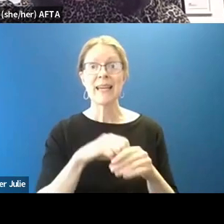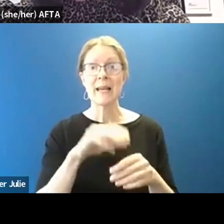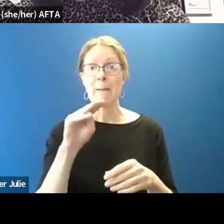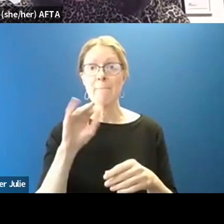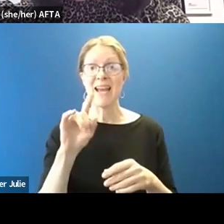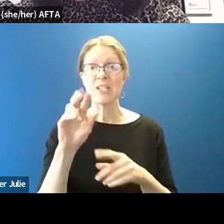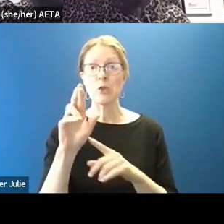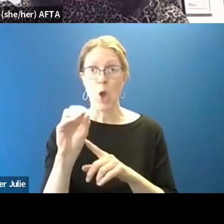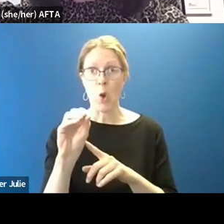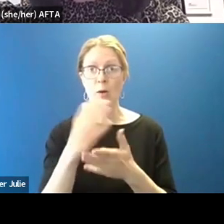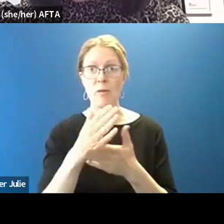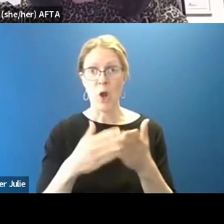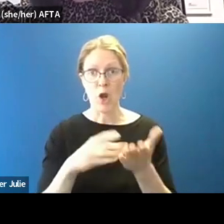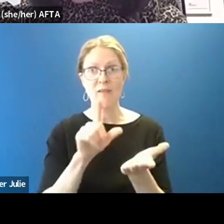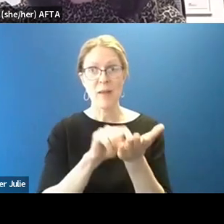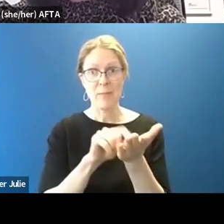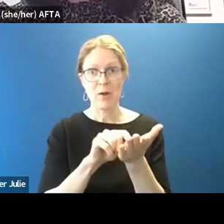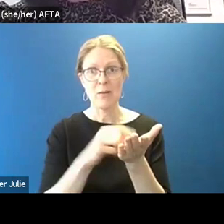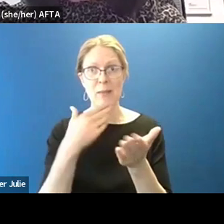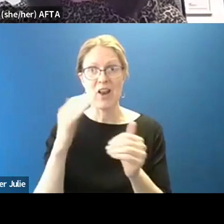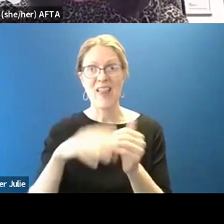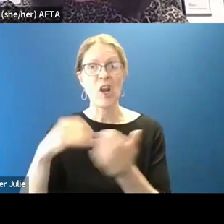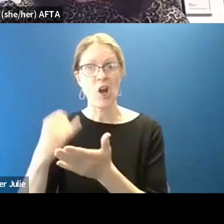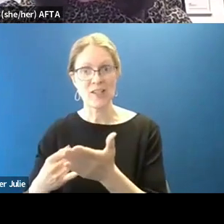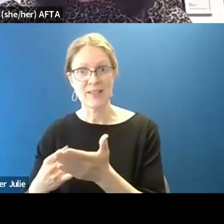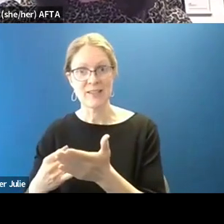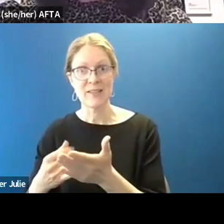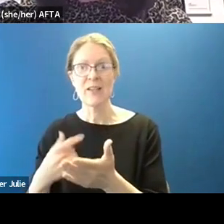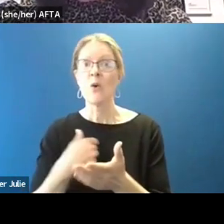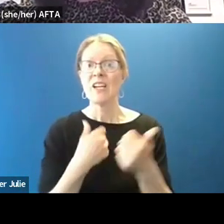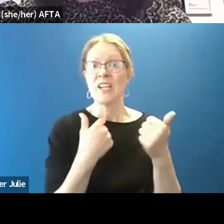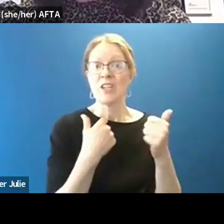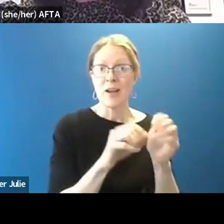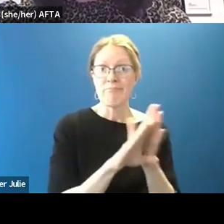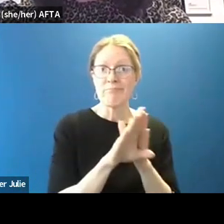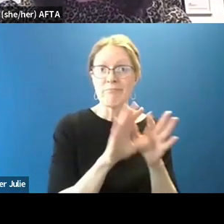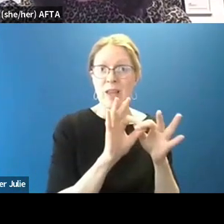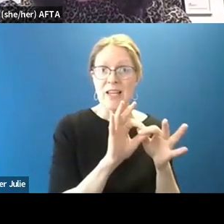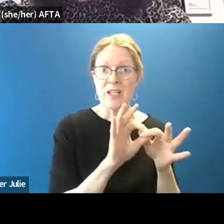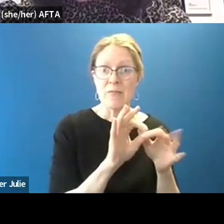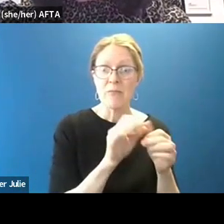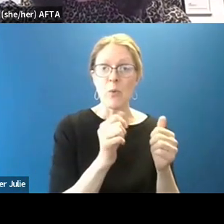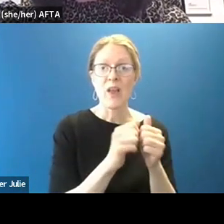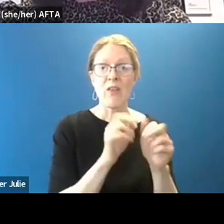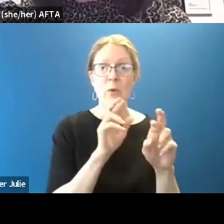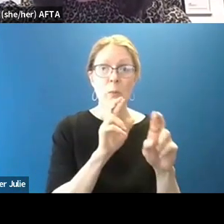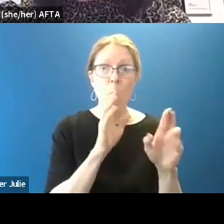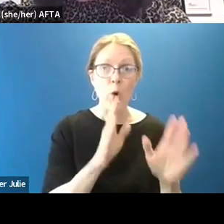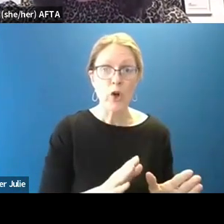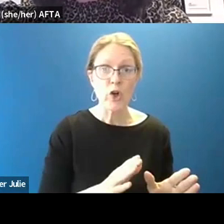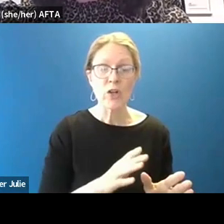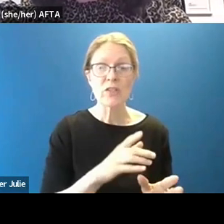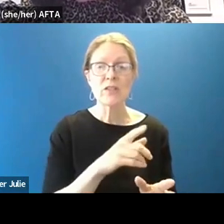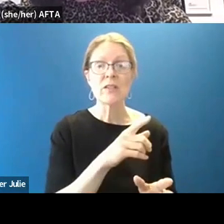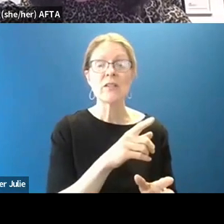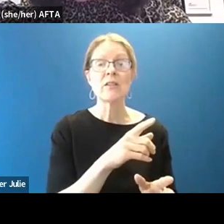arts section of the paper. So we spend a fair amount of time trying to cultivate relationships with reporters who are covering